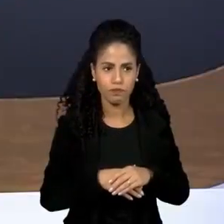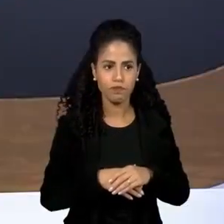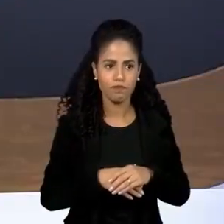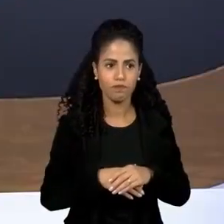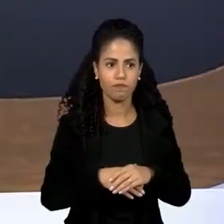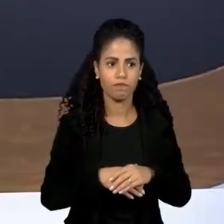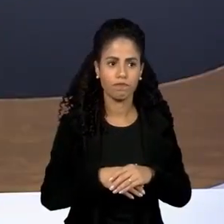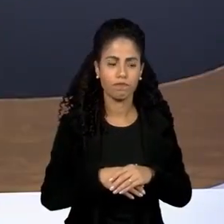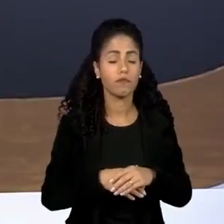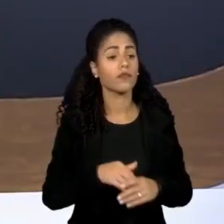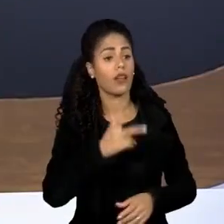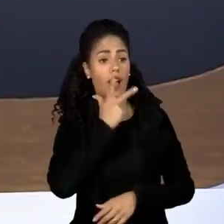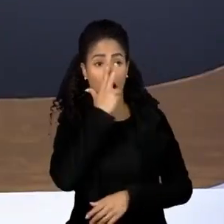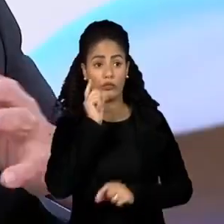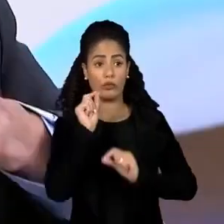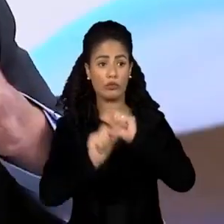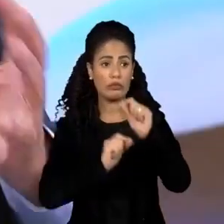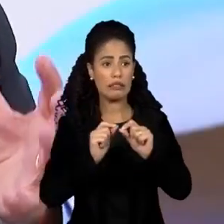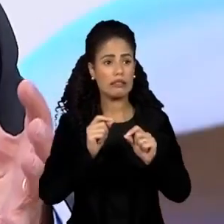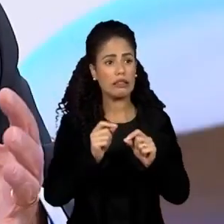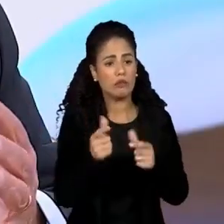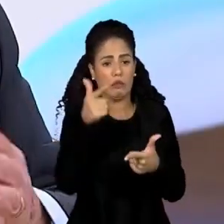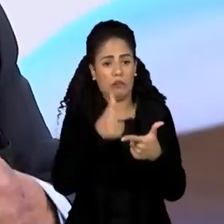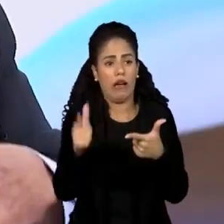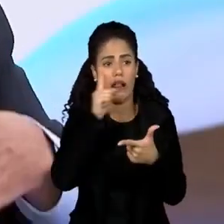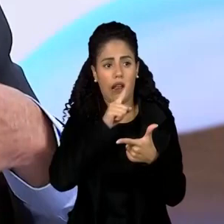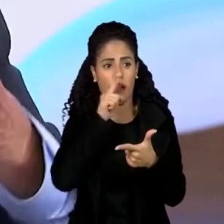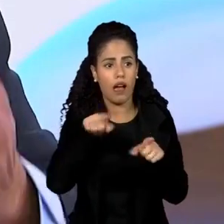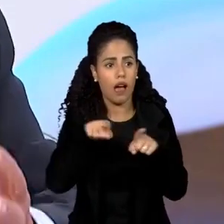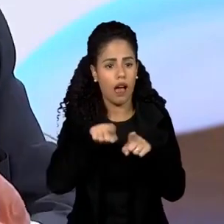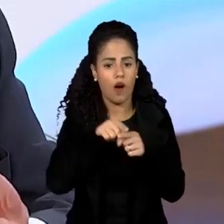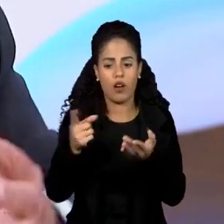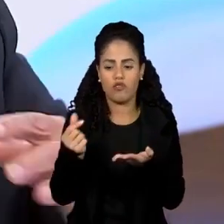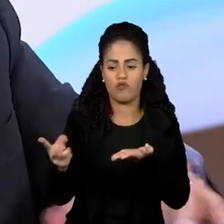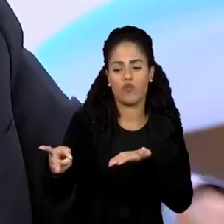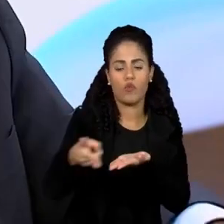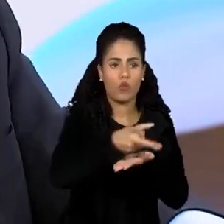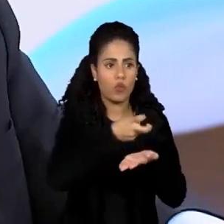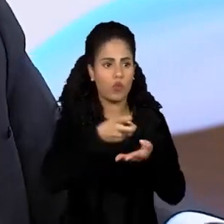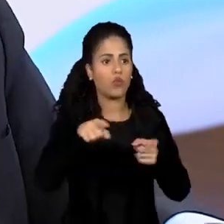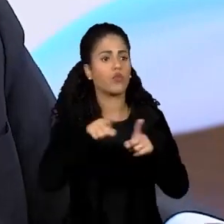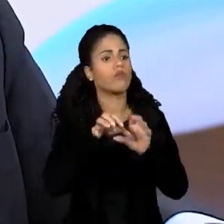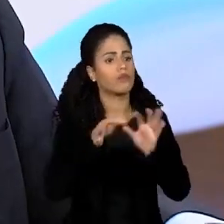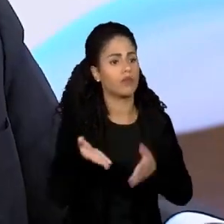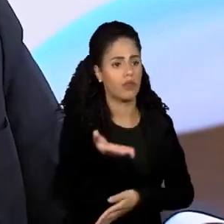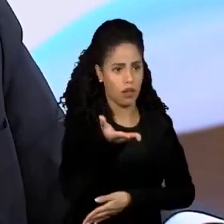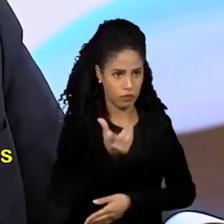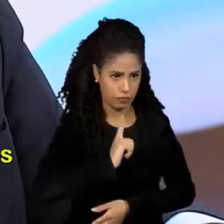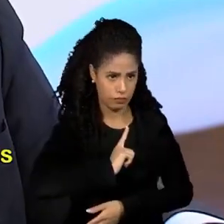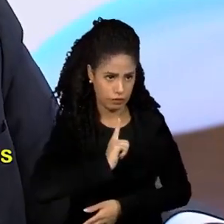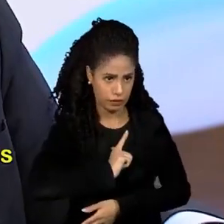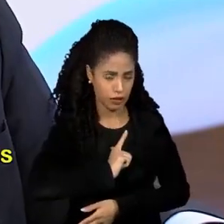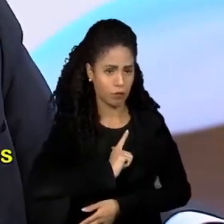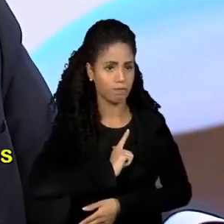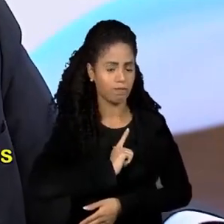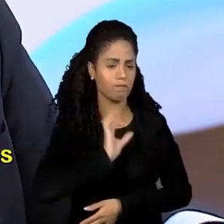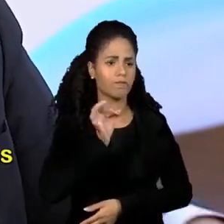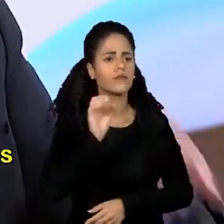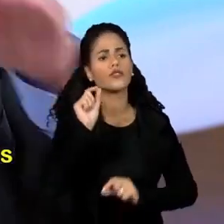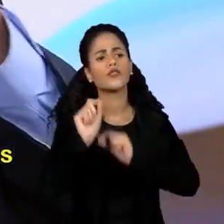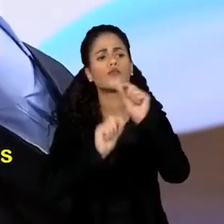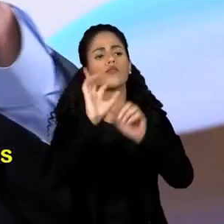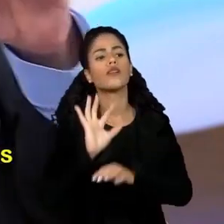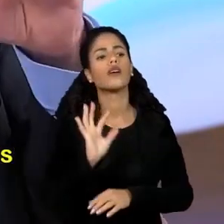I think the failures of this unfettered capitalism, neoliberal capitalism, the fact that